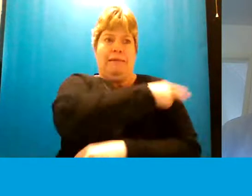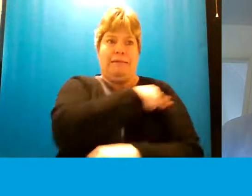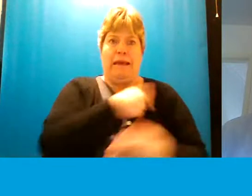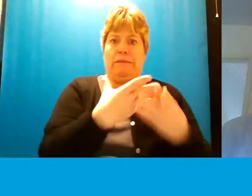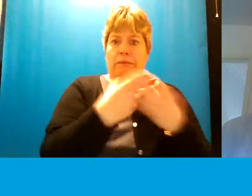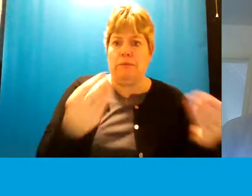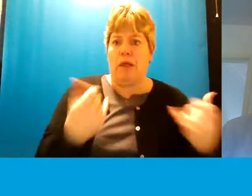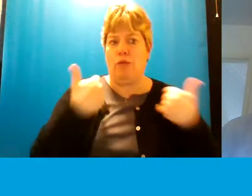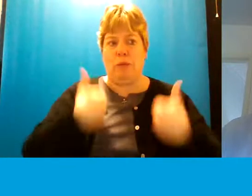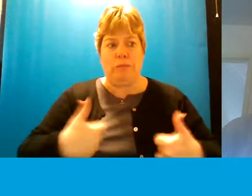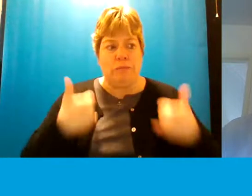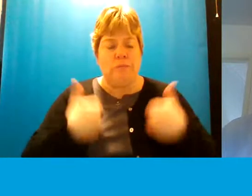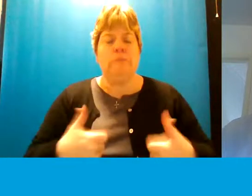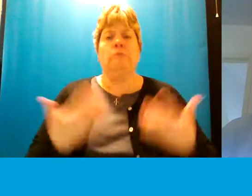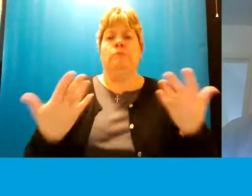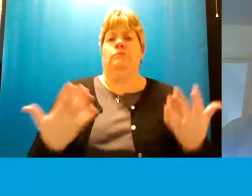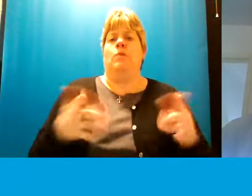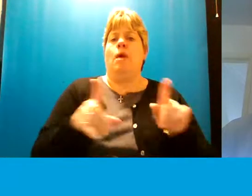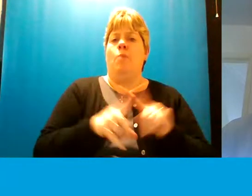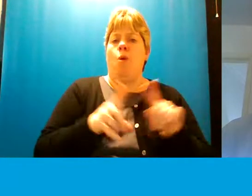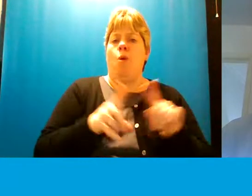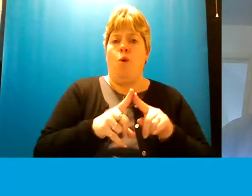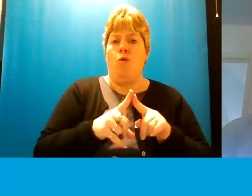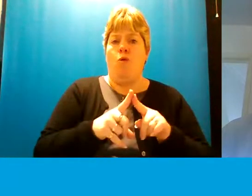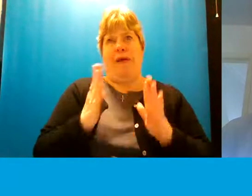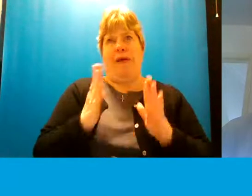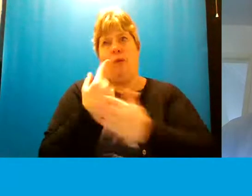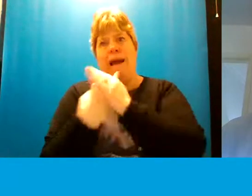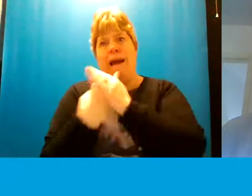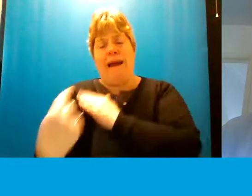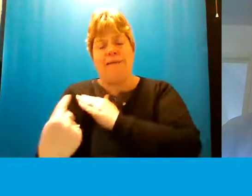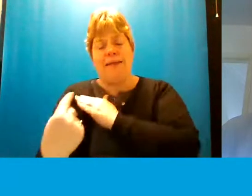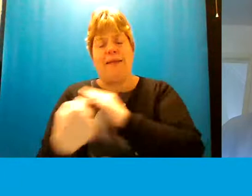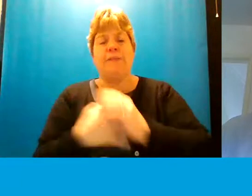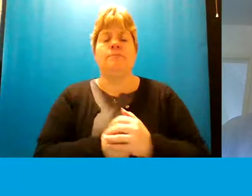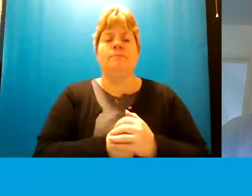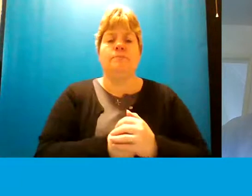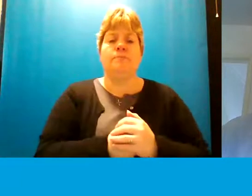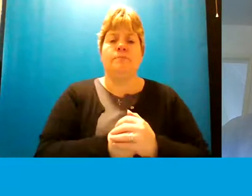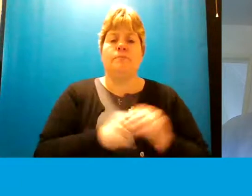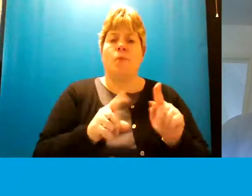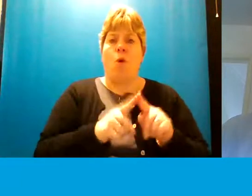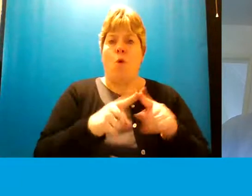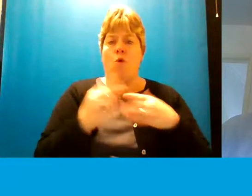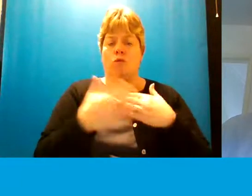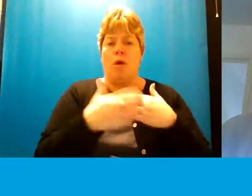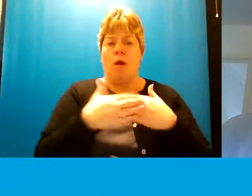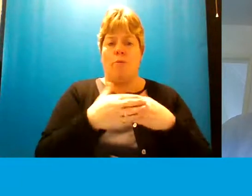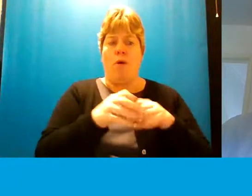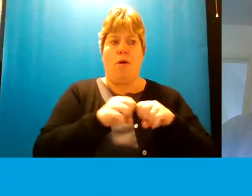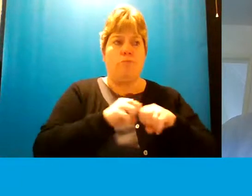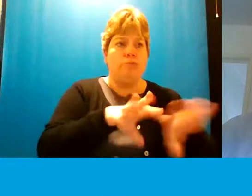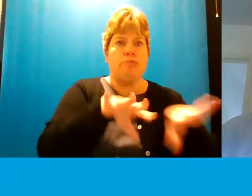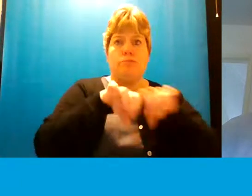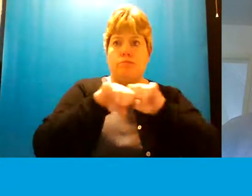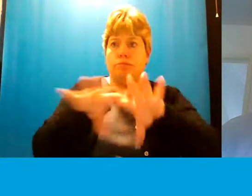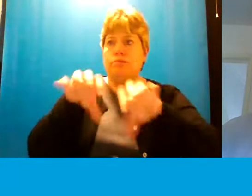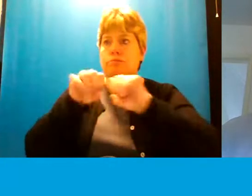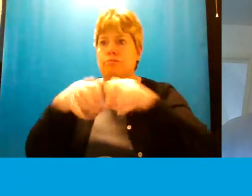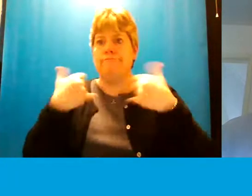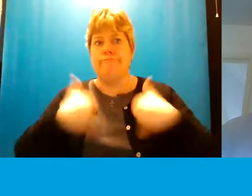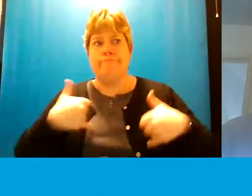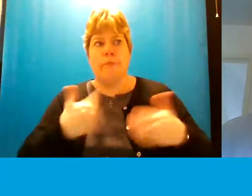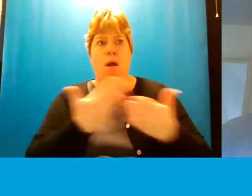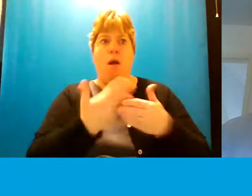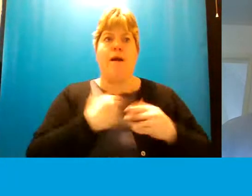sickness but also the need to isolate we've also had further outbreaks on our inpatient wards and this has resulted